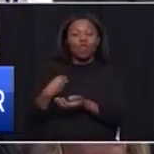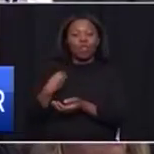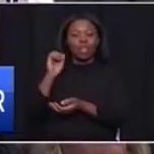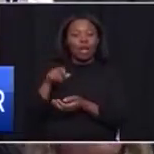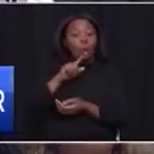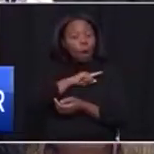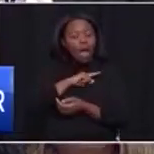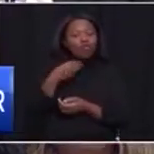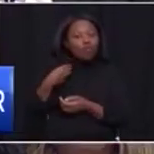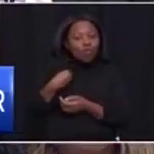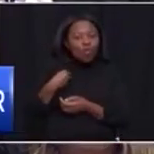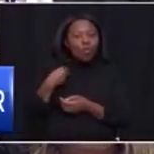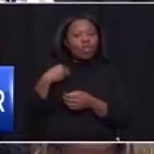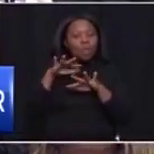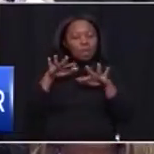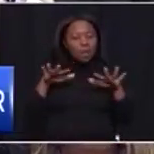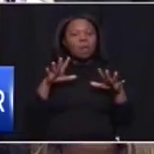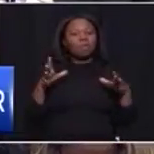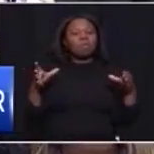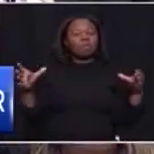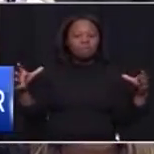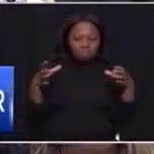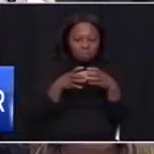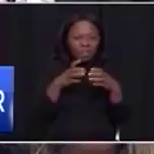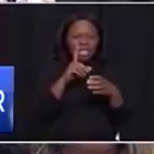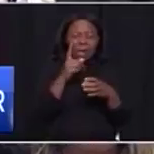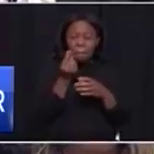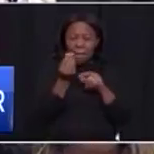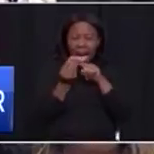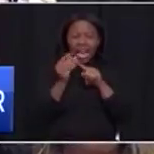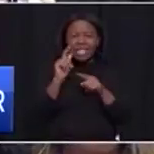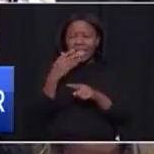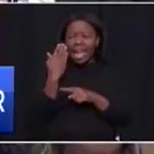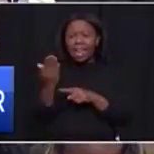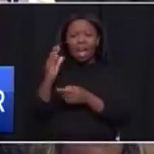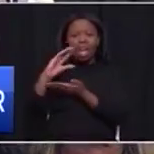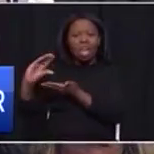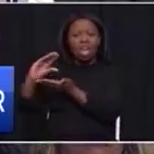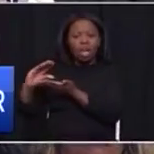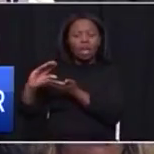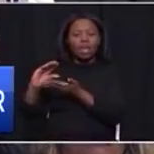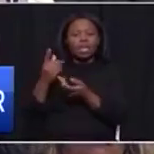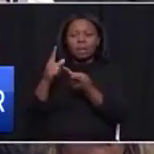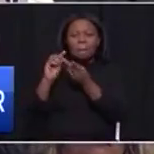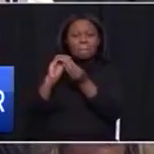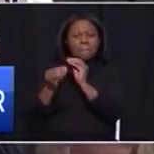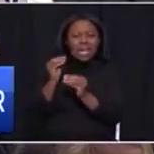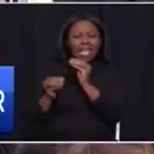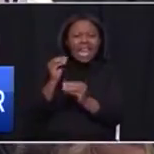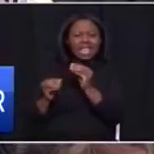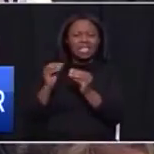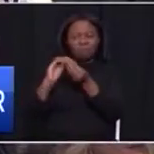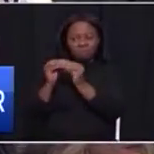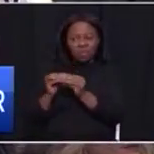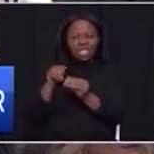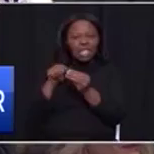young people are brought in. The money we used to pay for tenders on some of the repair and maintenance work is now going to